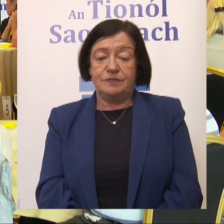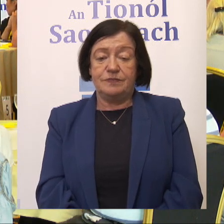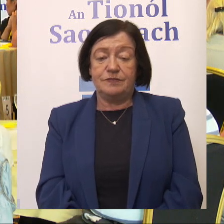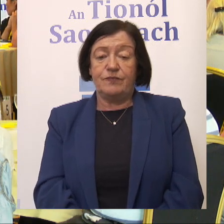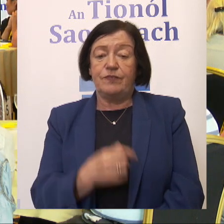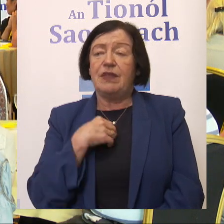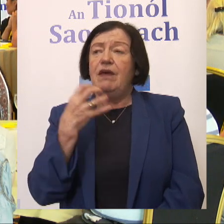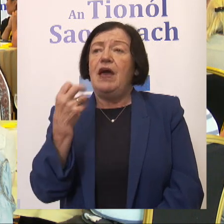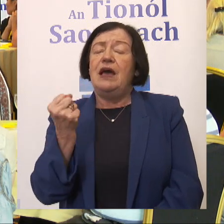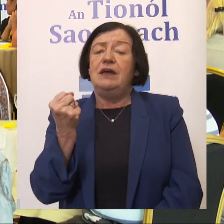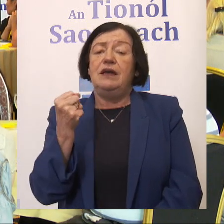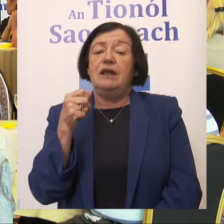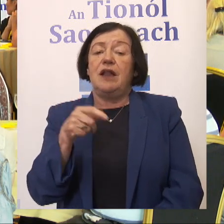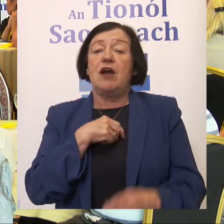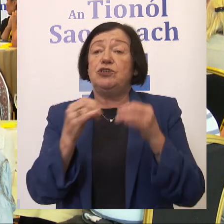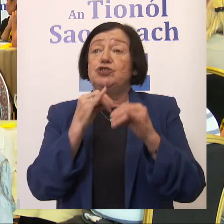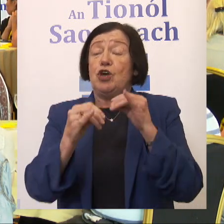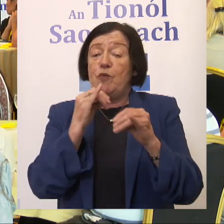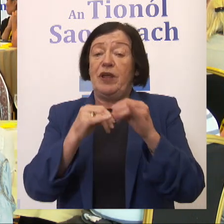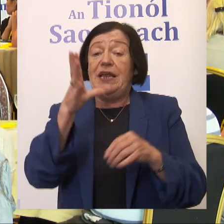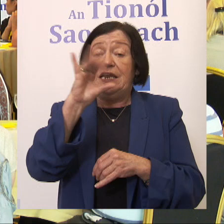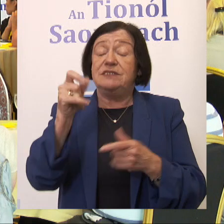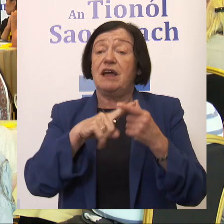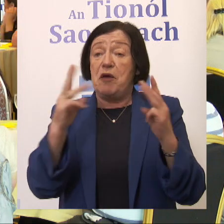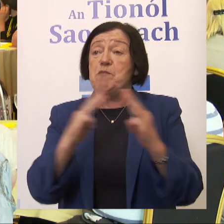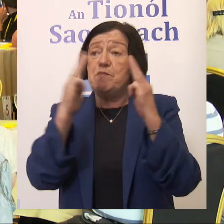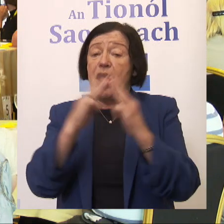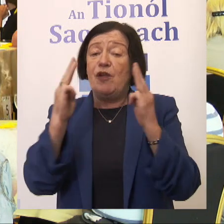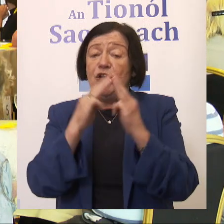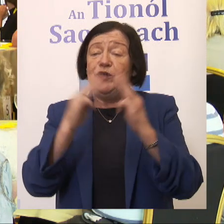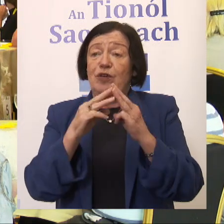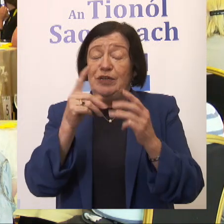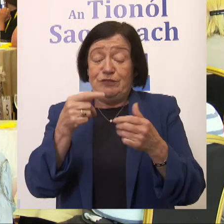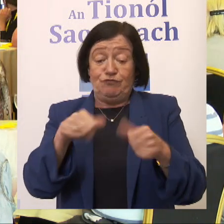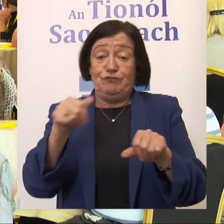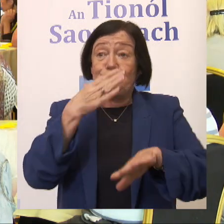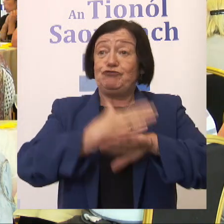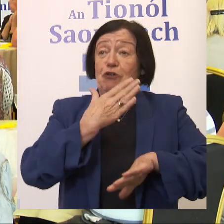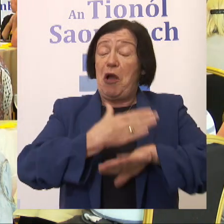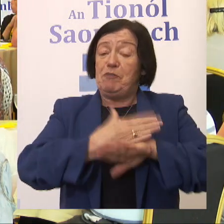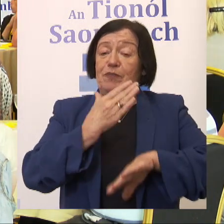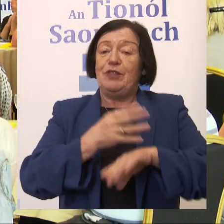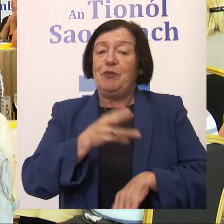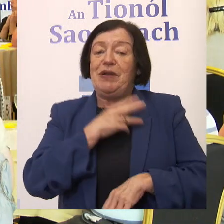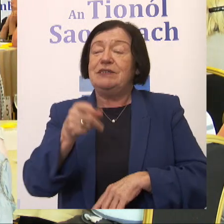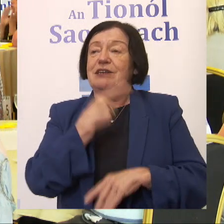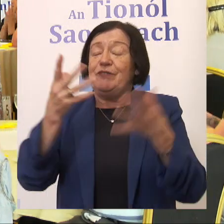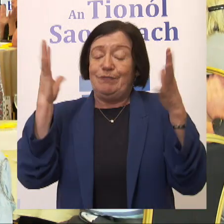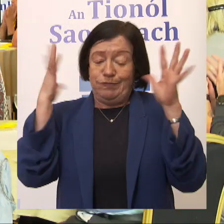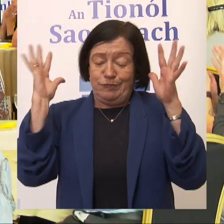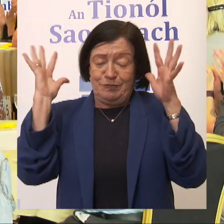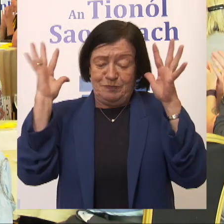We've had our interpreters with us, Lisa and Margaret, doing a phenomenal job. So please give them a round of applause.